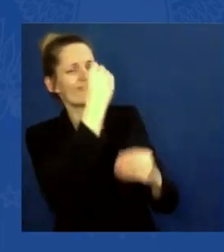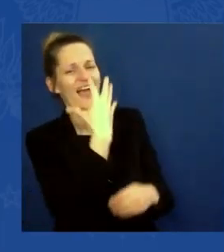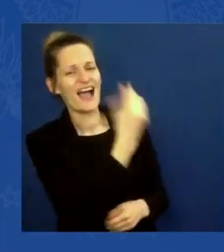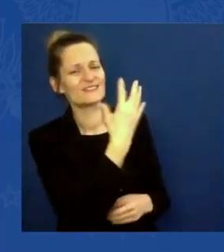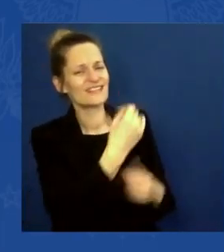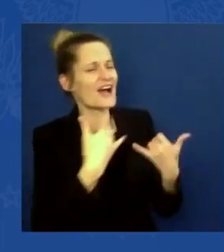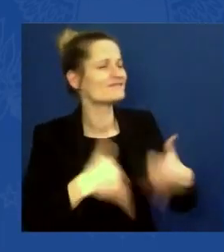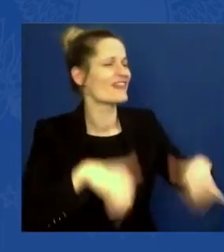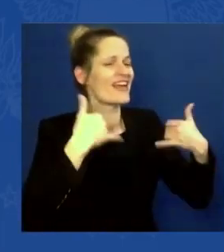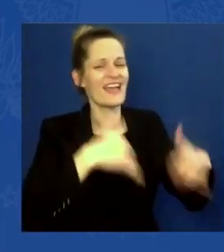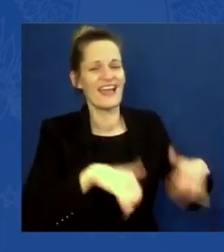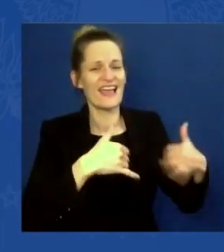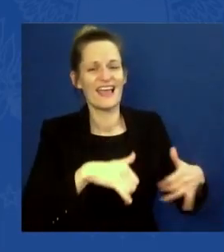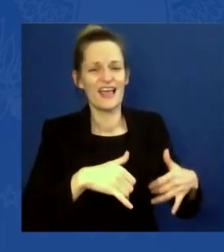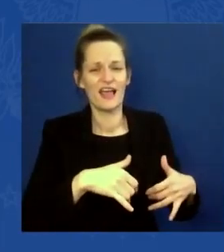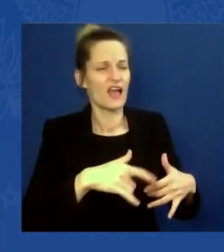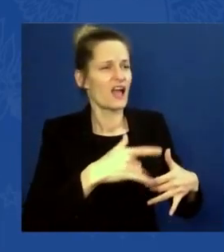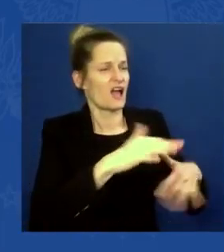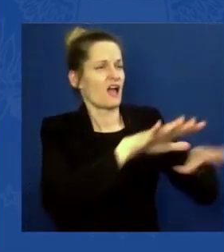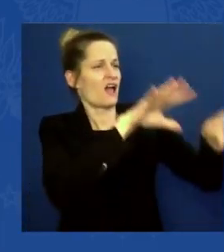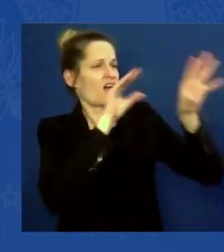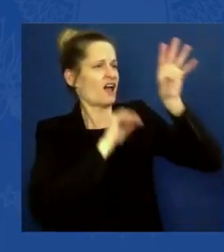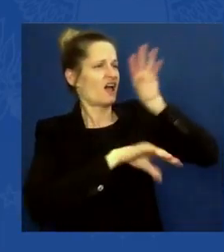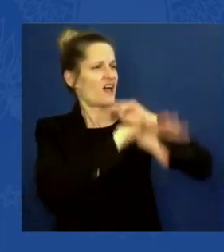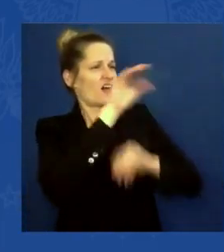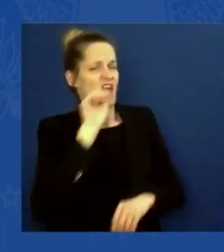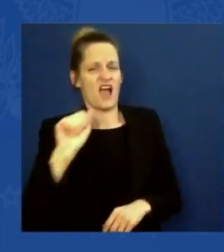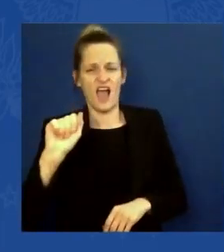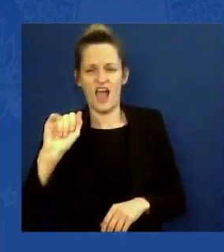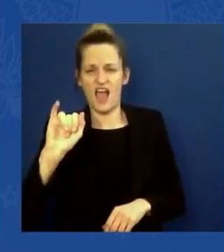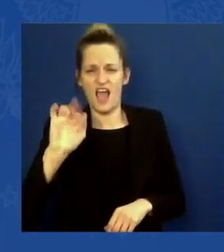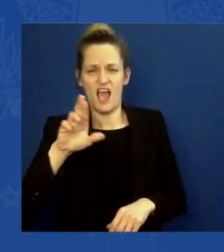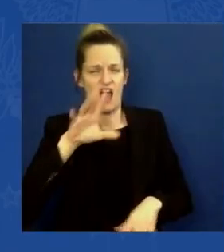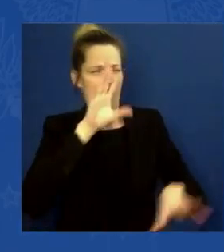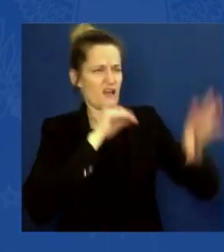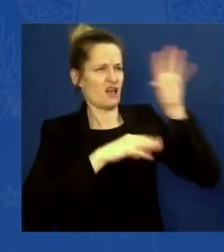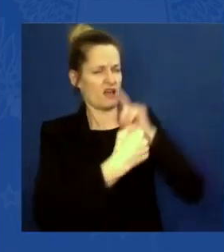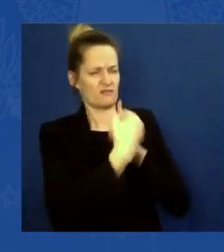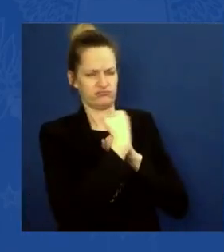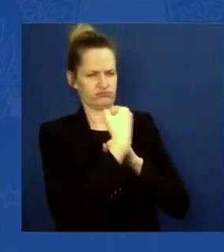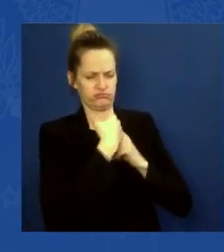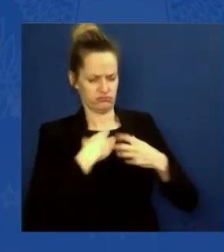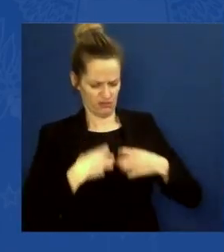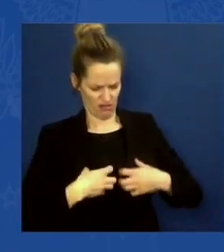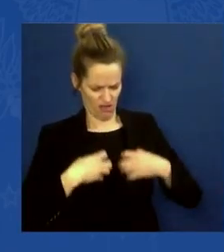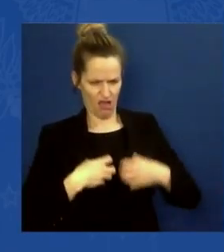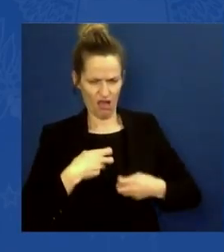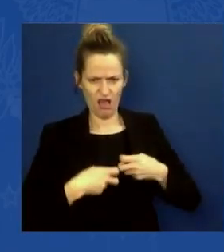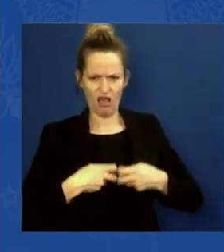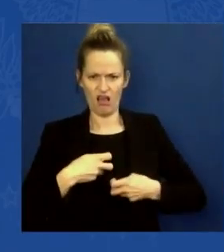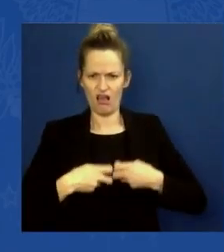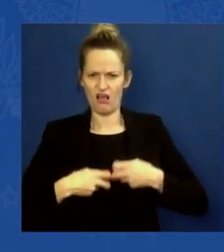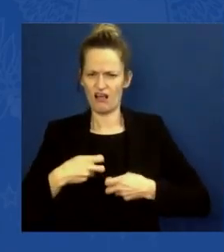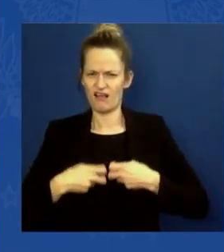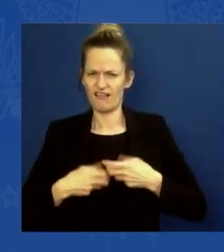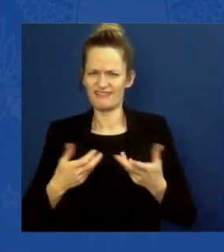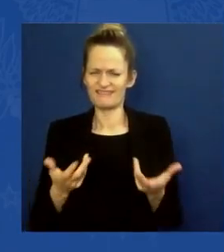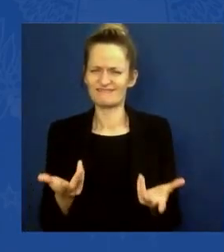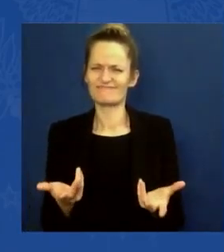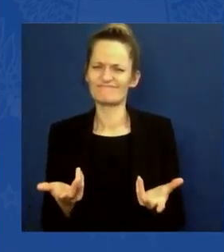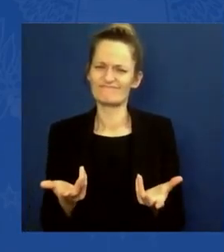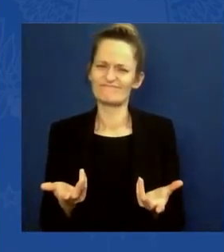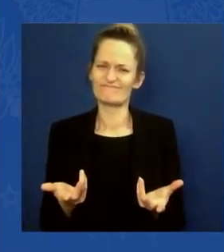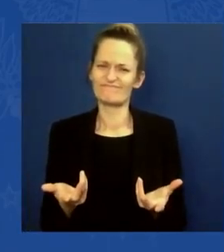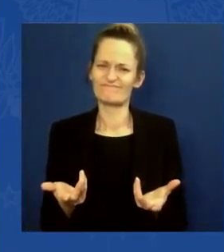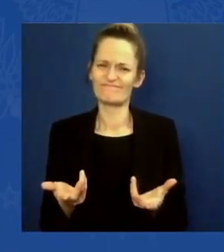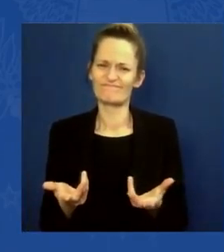combined with the burn scar of 2020 Grizzly Creek fire. It resulted in mudslides, as was pointed out,